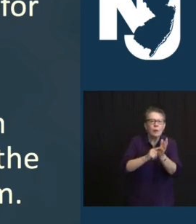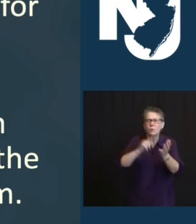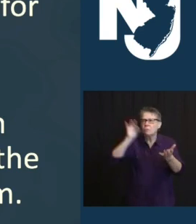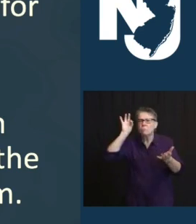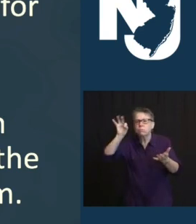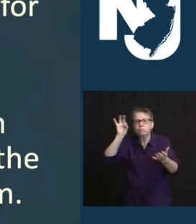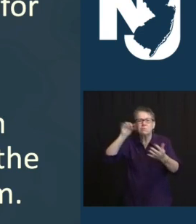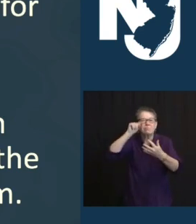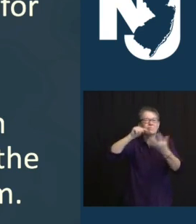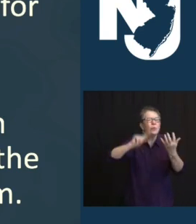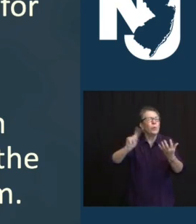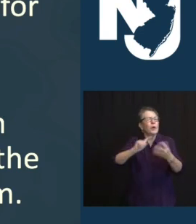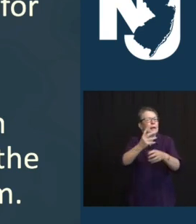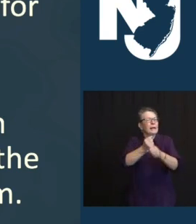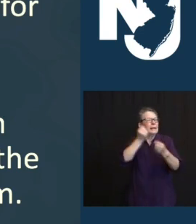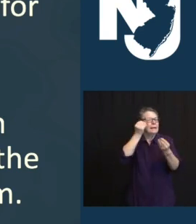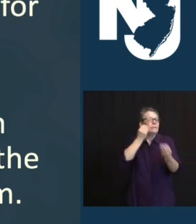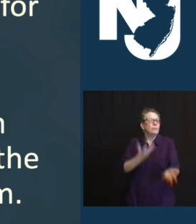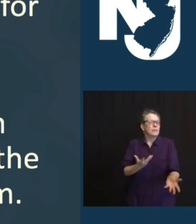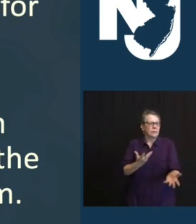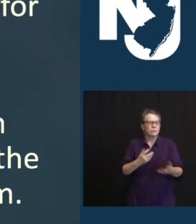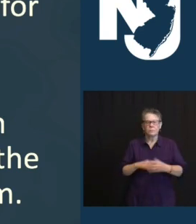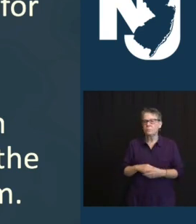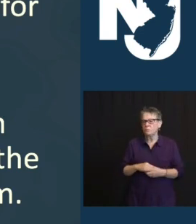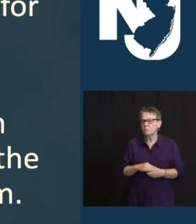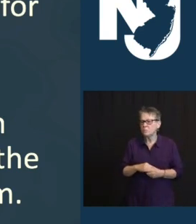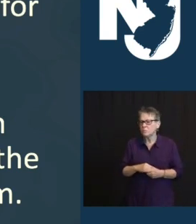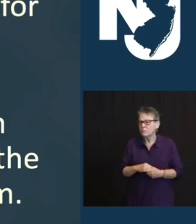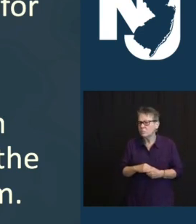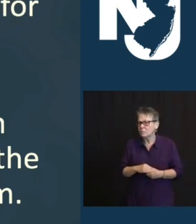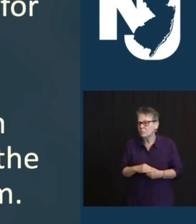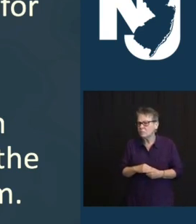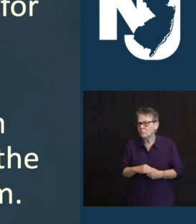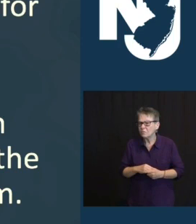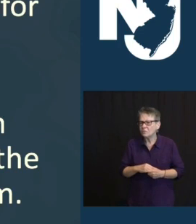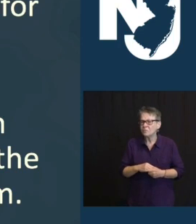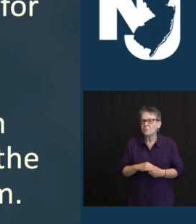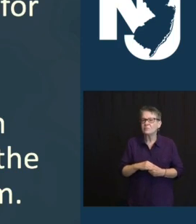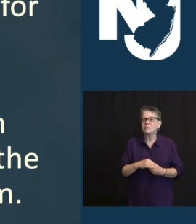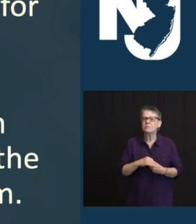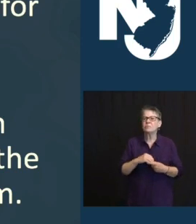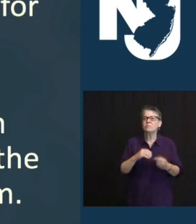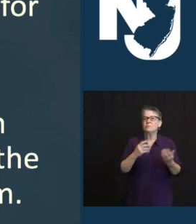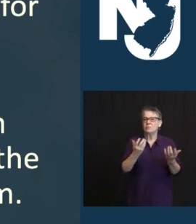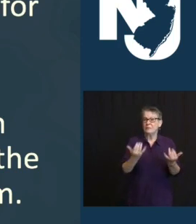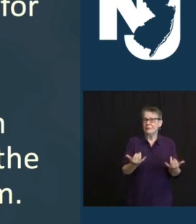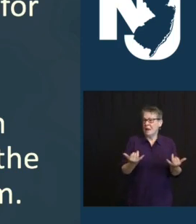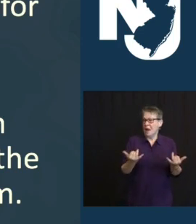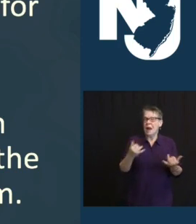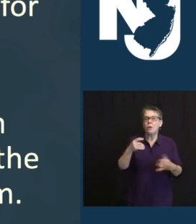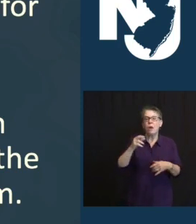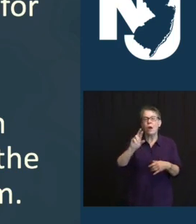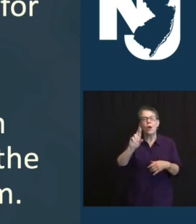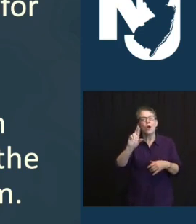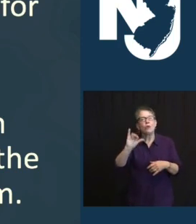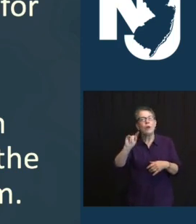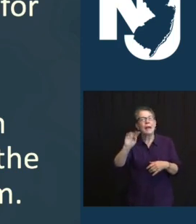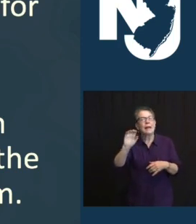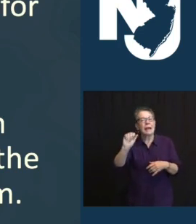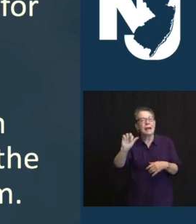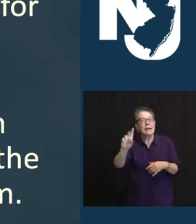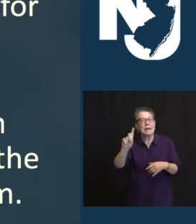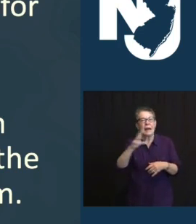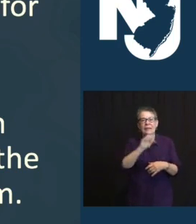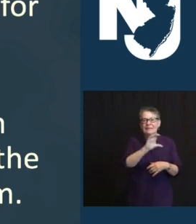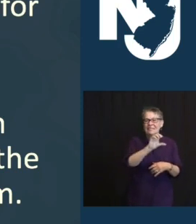THE NUMBERS UP TOP, WE HAVE LEARNED THAT CVS AND RITE-AID WILL BE ALLOCATED 22,500 DOSES